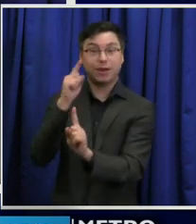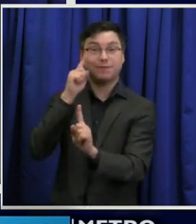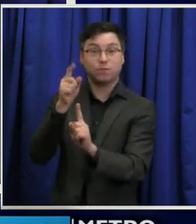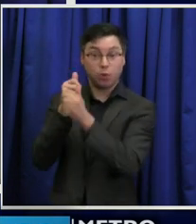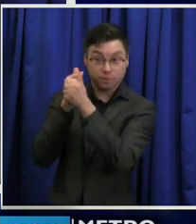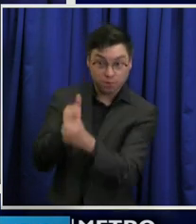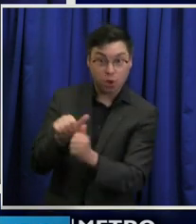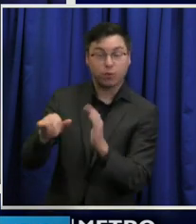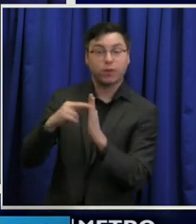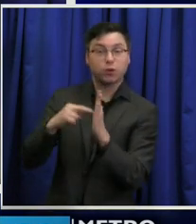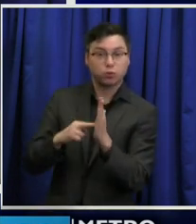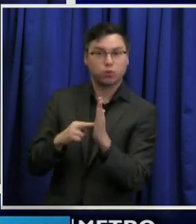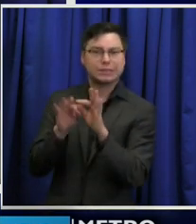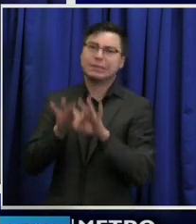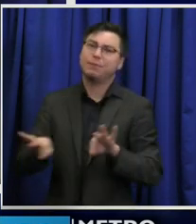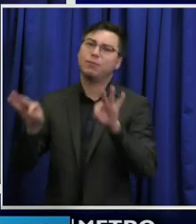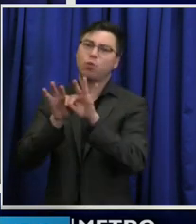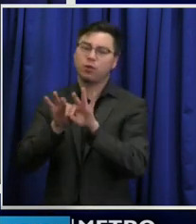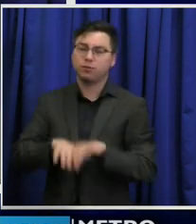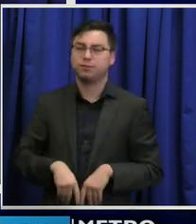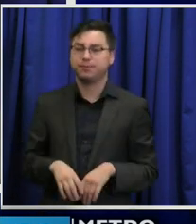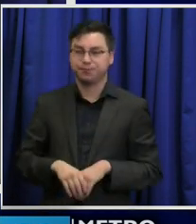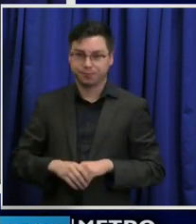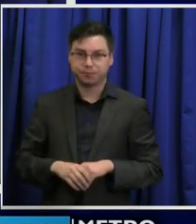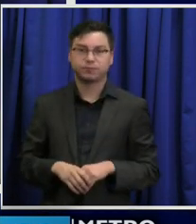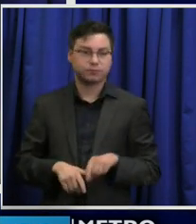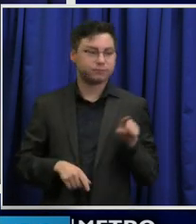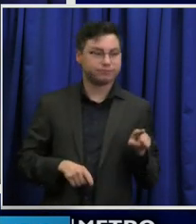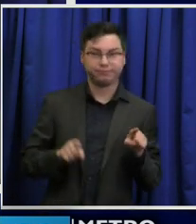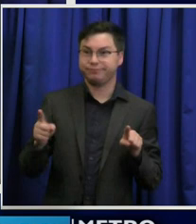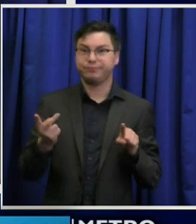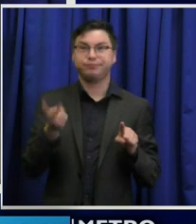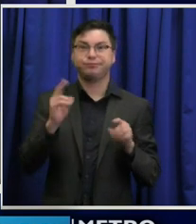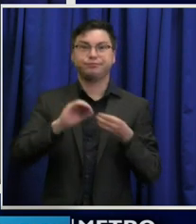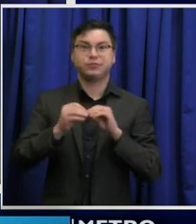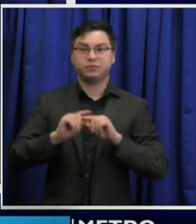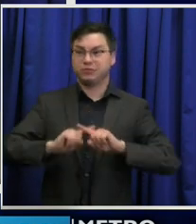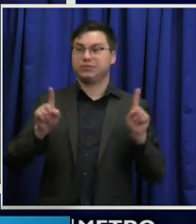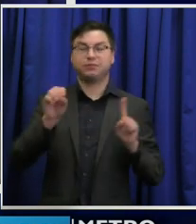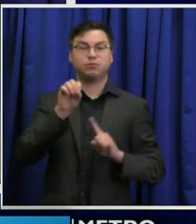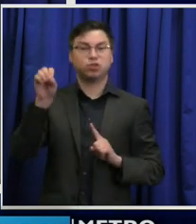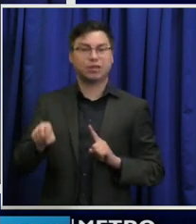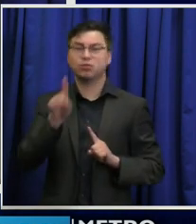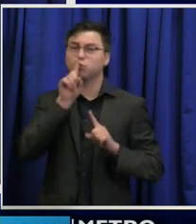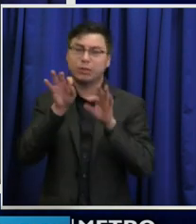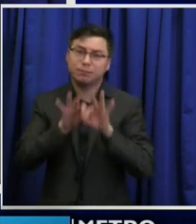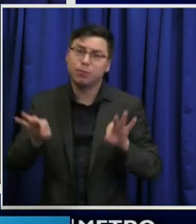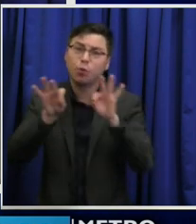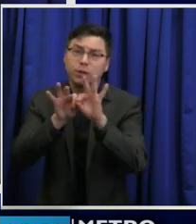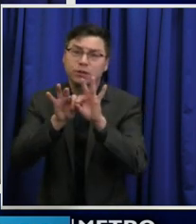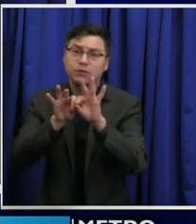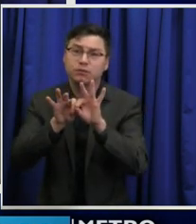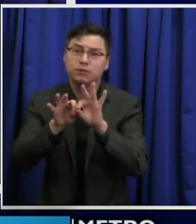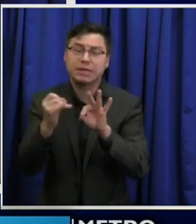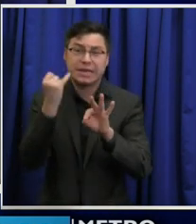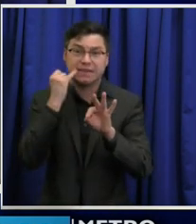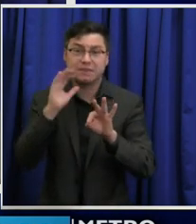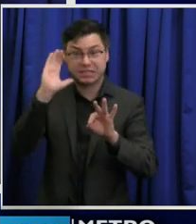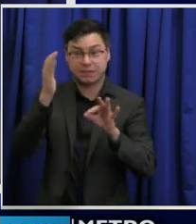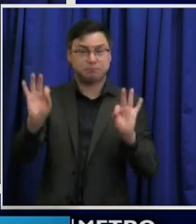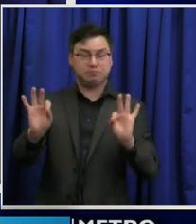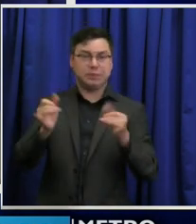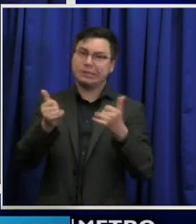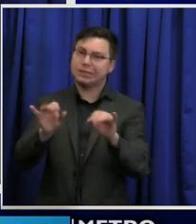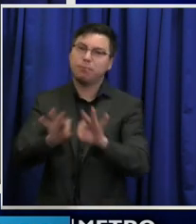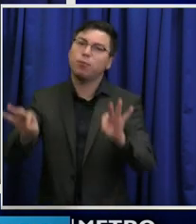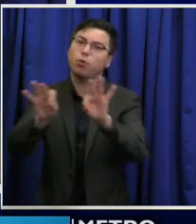The difference between 50% and 80% is going to be very important. Now, um, that's a